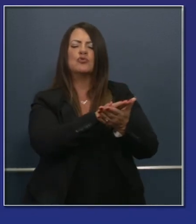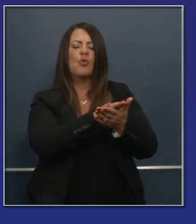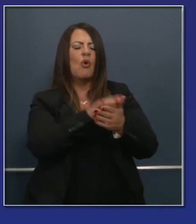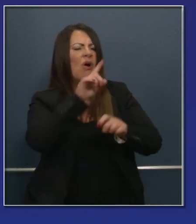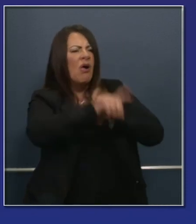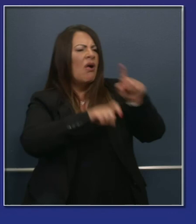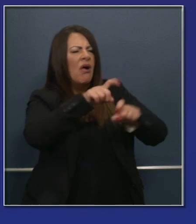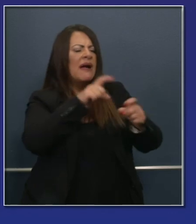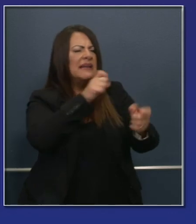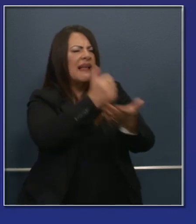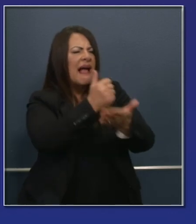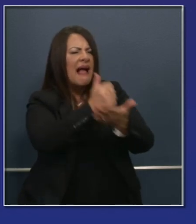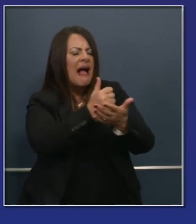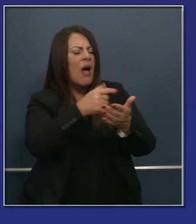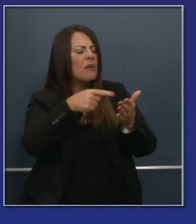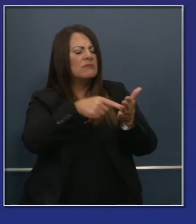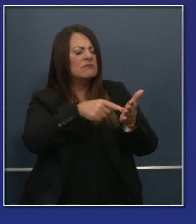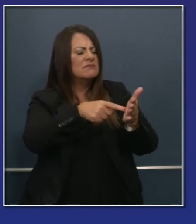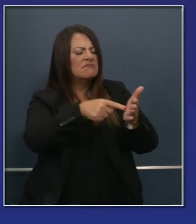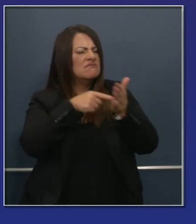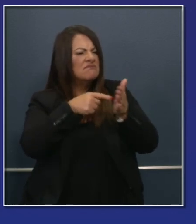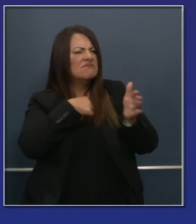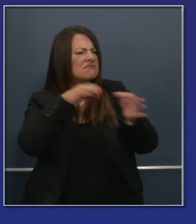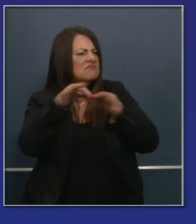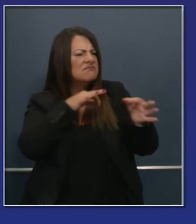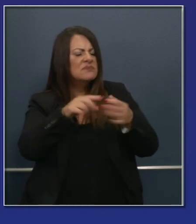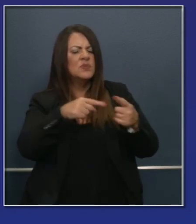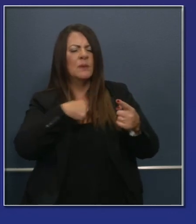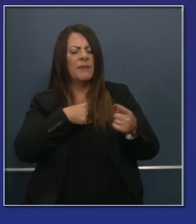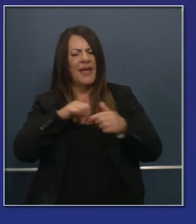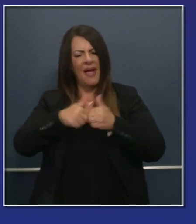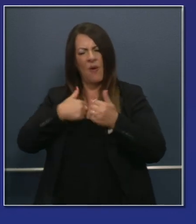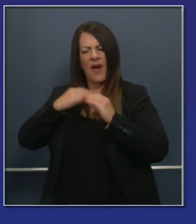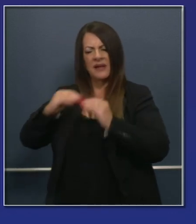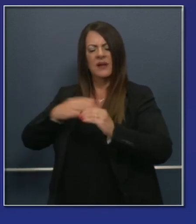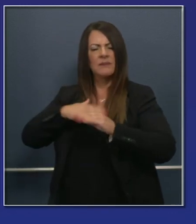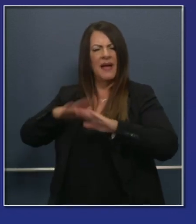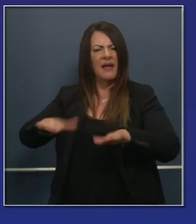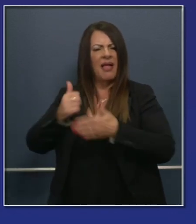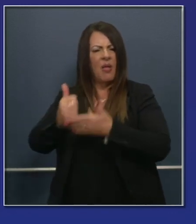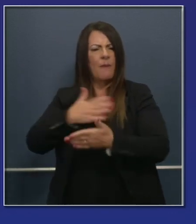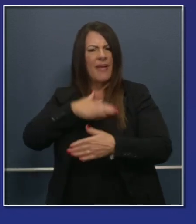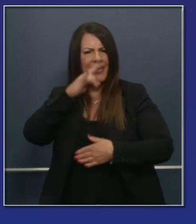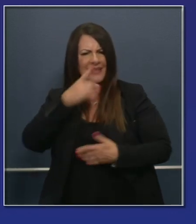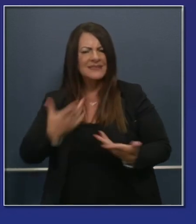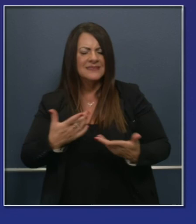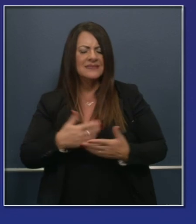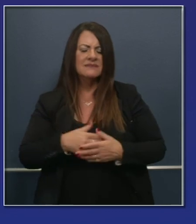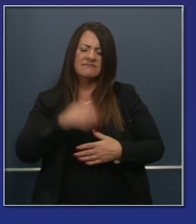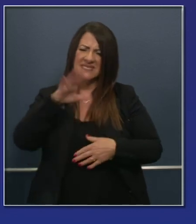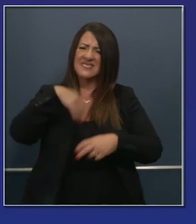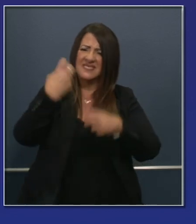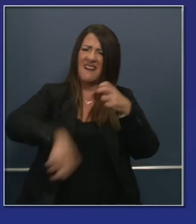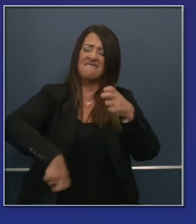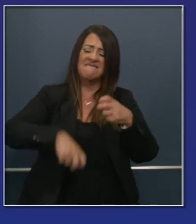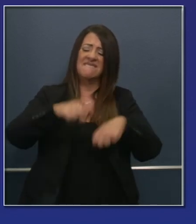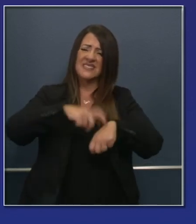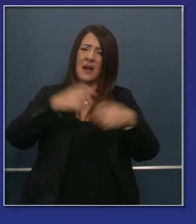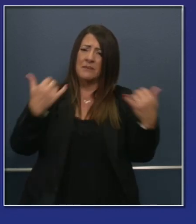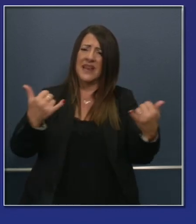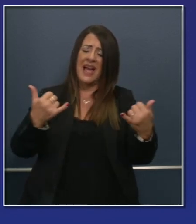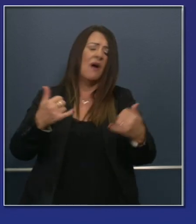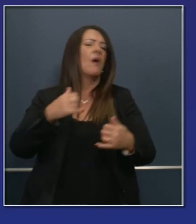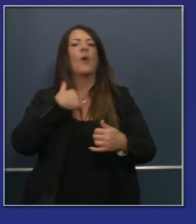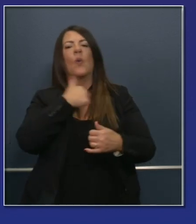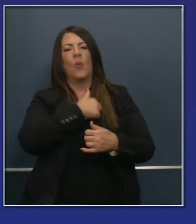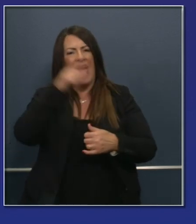to them about how we create these kinds of family supportive, family engagement models. These are tough times, but as it relates to providing an education